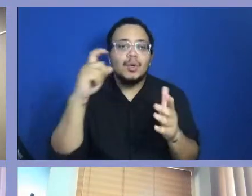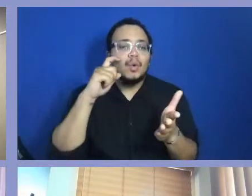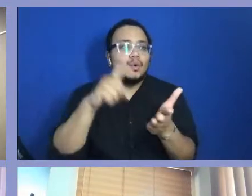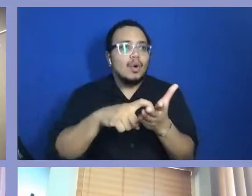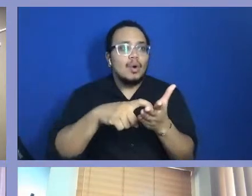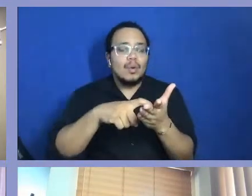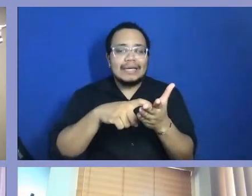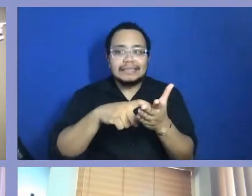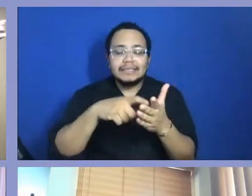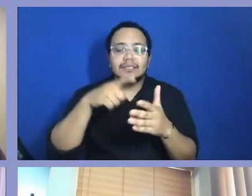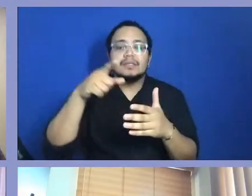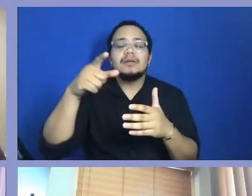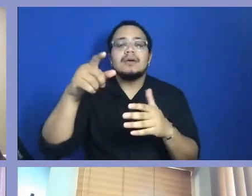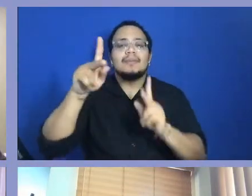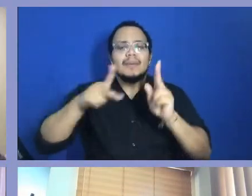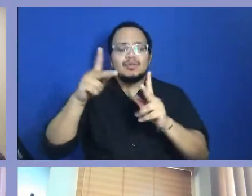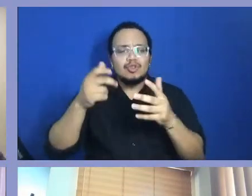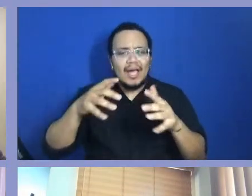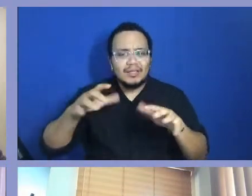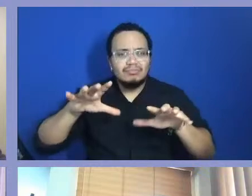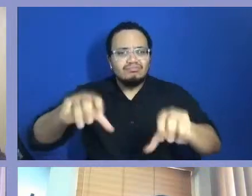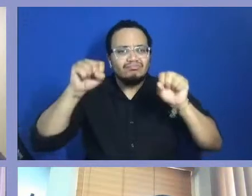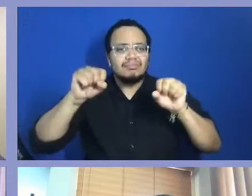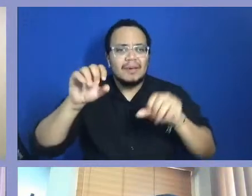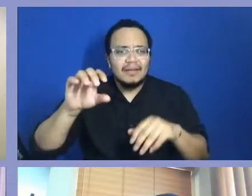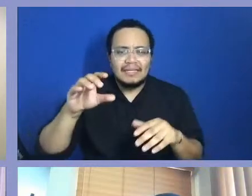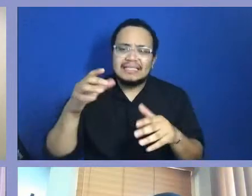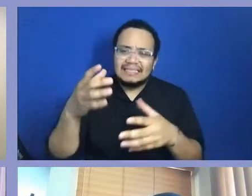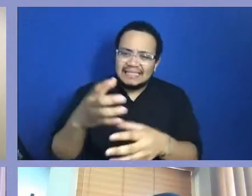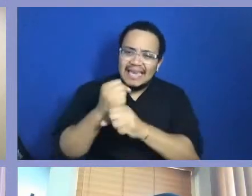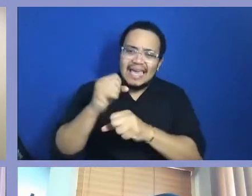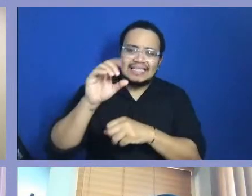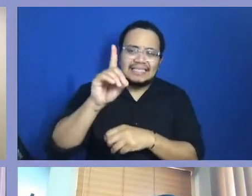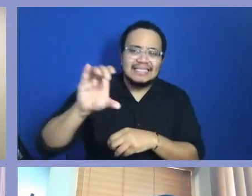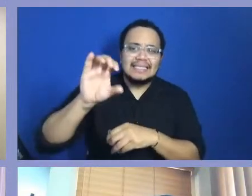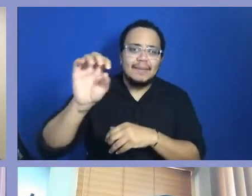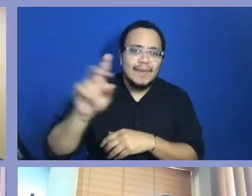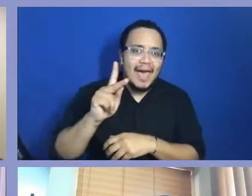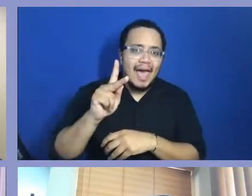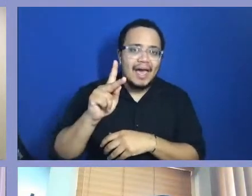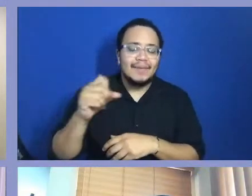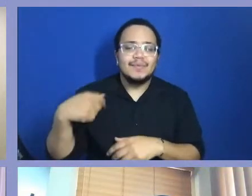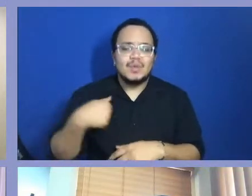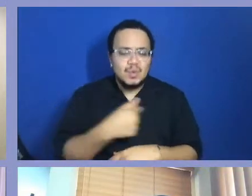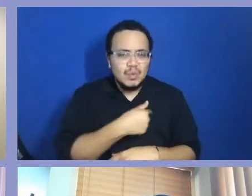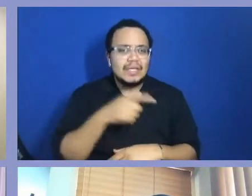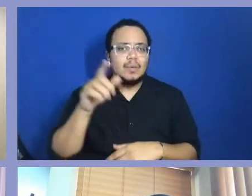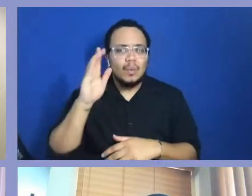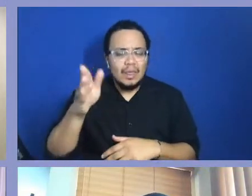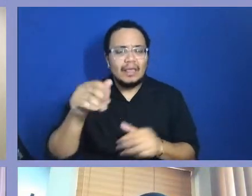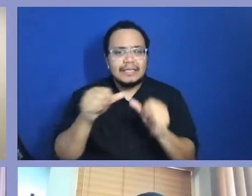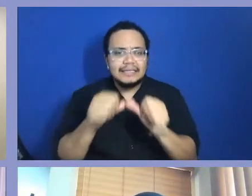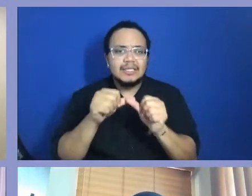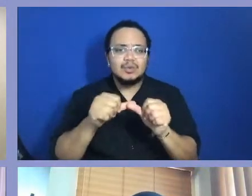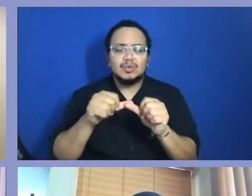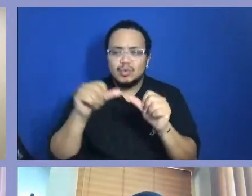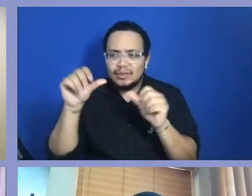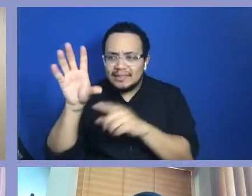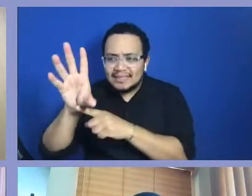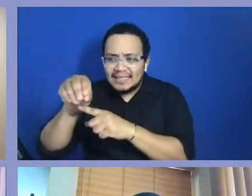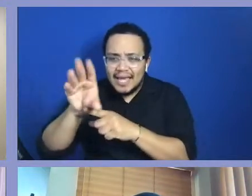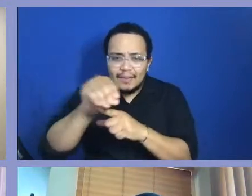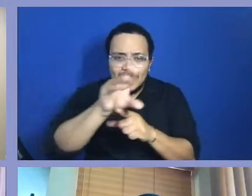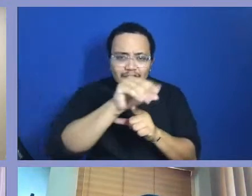it to go. So, it behooves us to keep taking pictures, keep publishing pictures, do the social